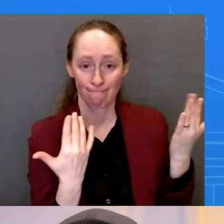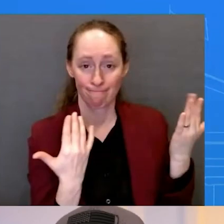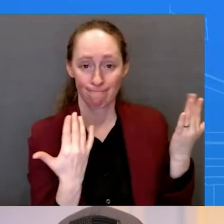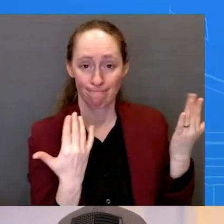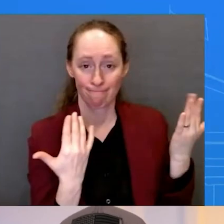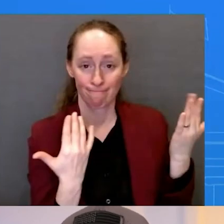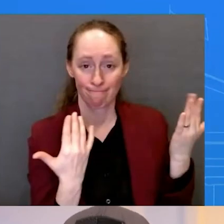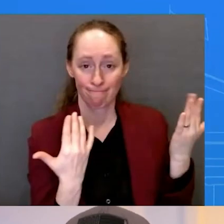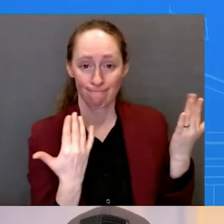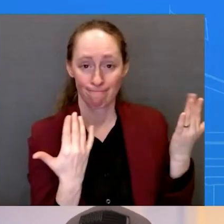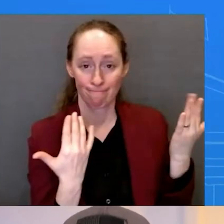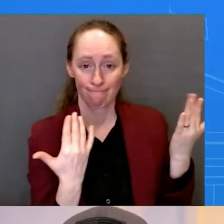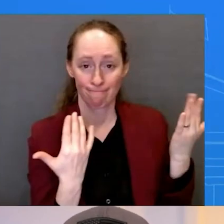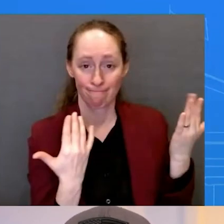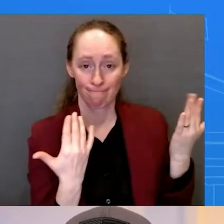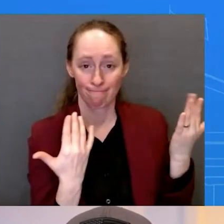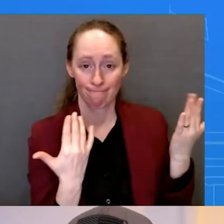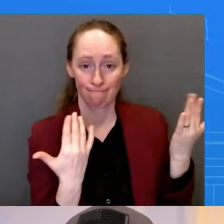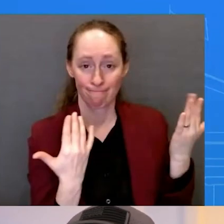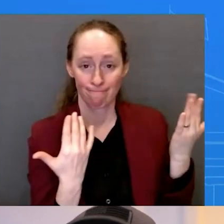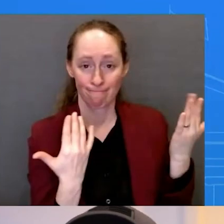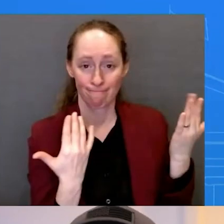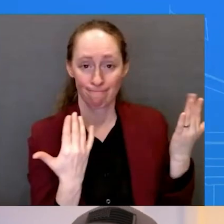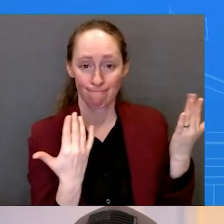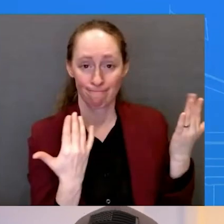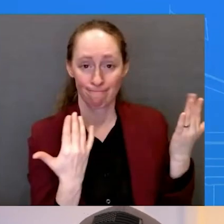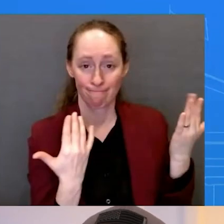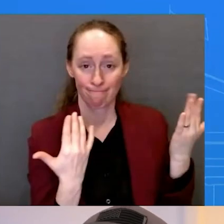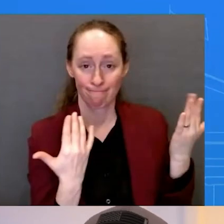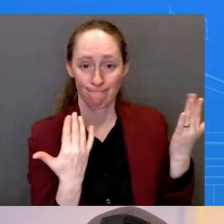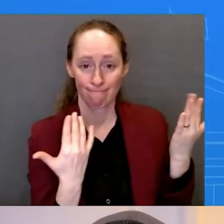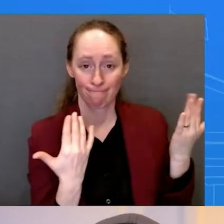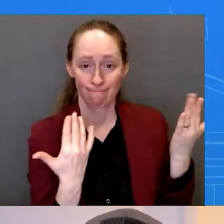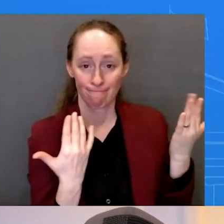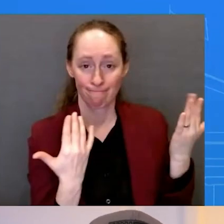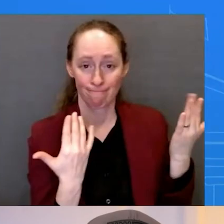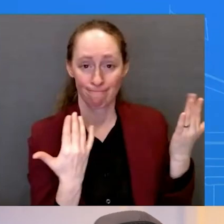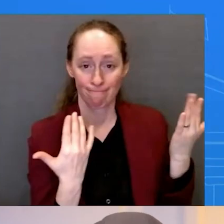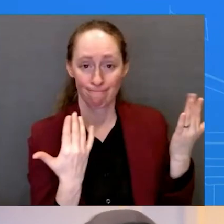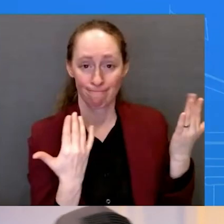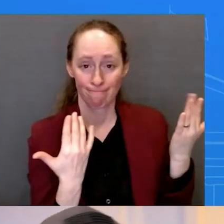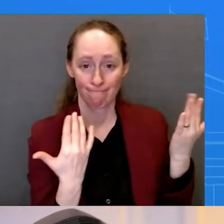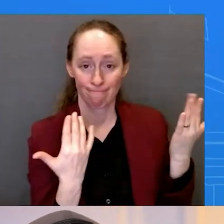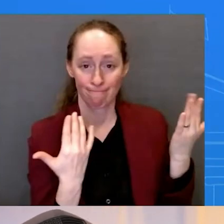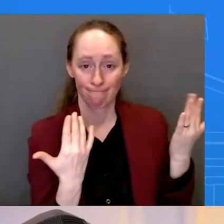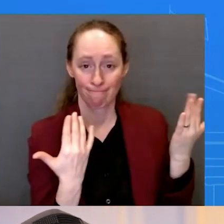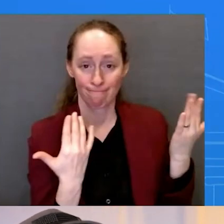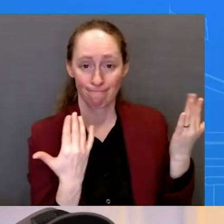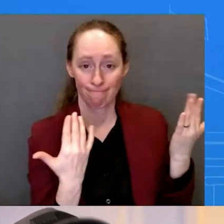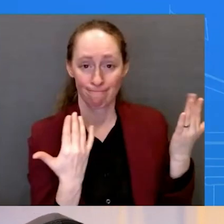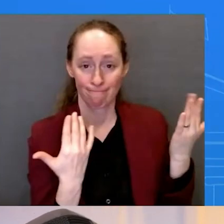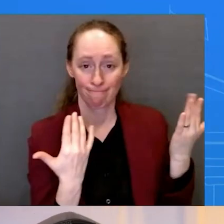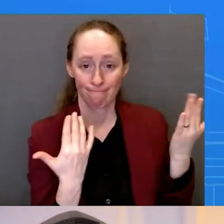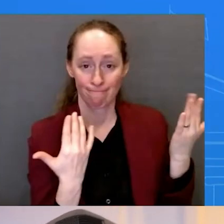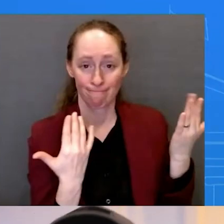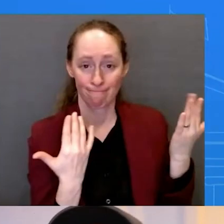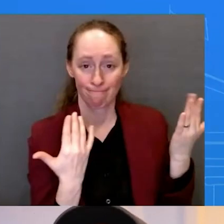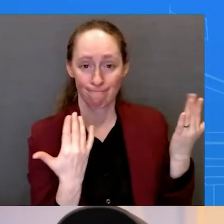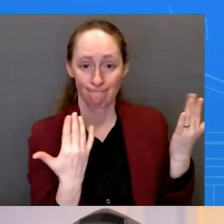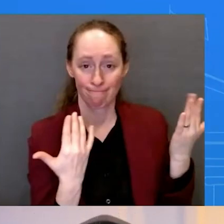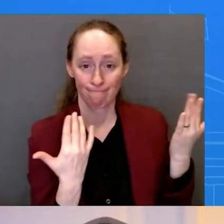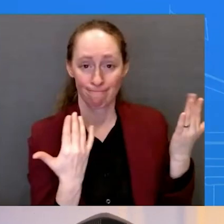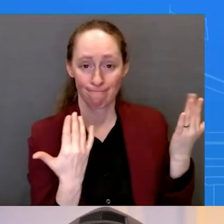secure multiple times. And we covered it here on the Bald Brad show. It wasn't something like, oh, we just pulled it out of a hat. It wasn't something like we just read an article.